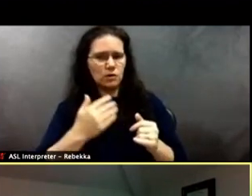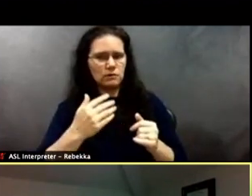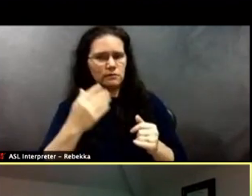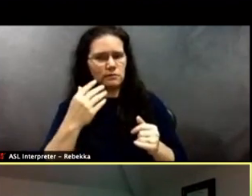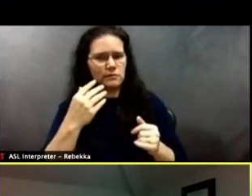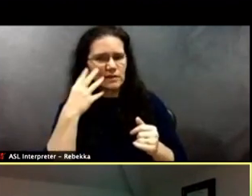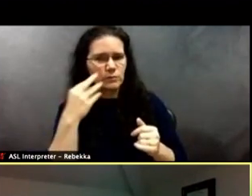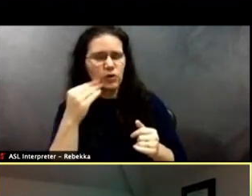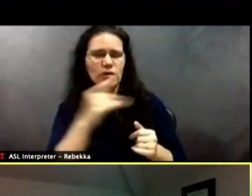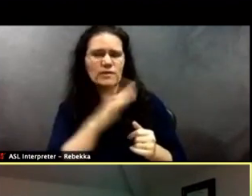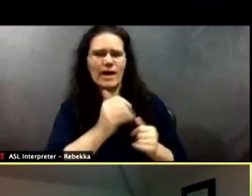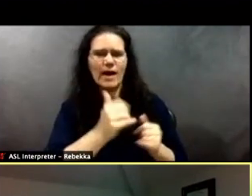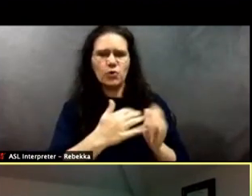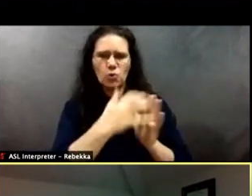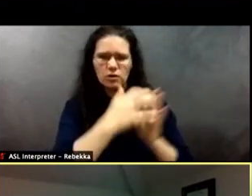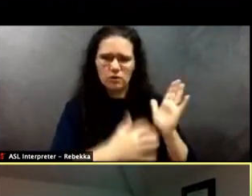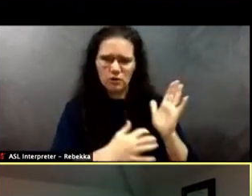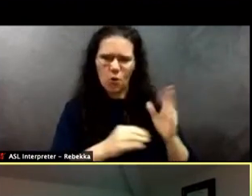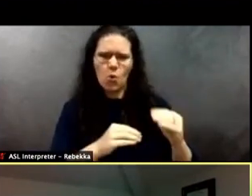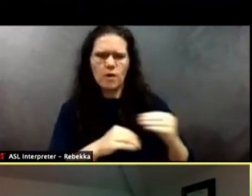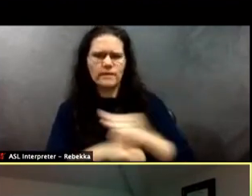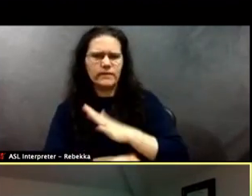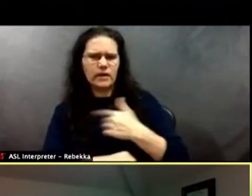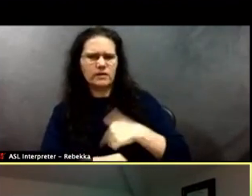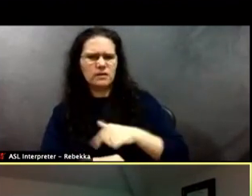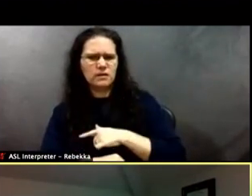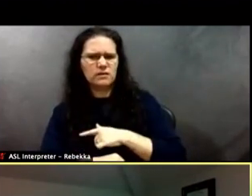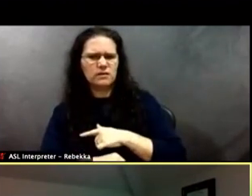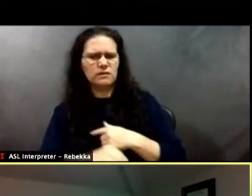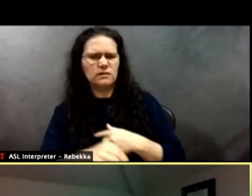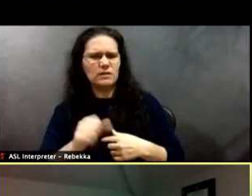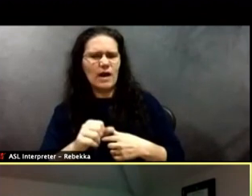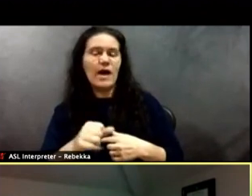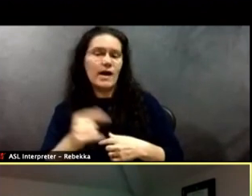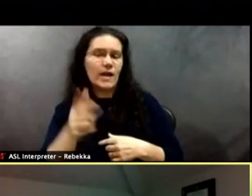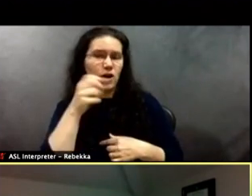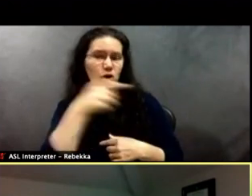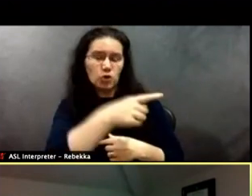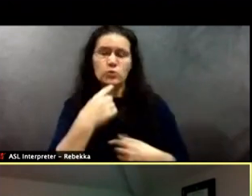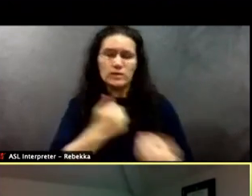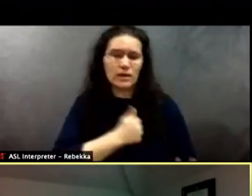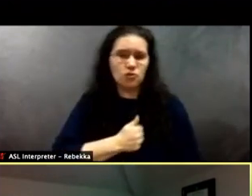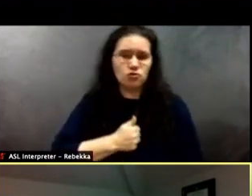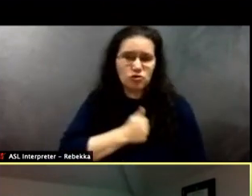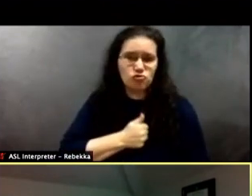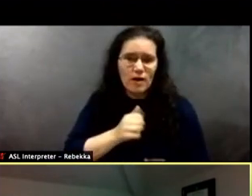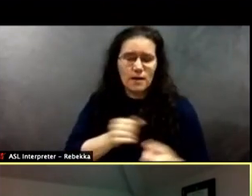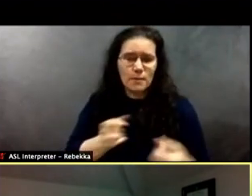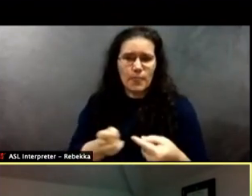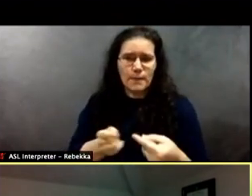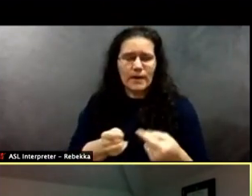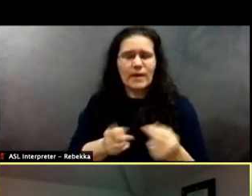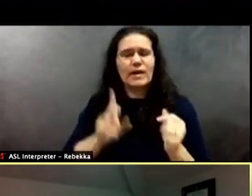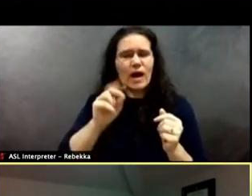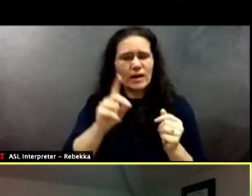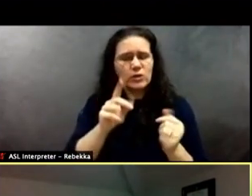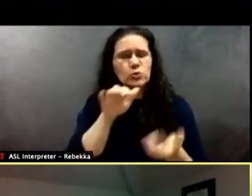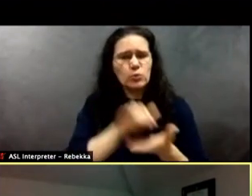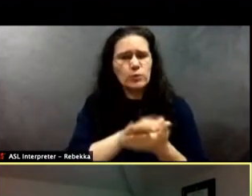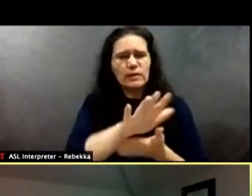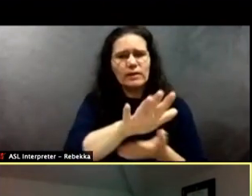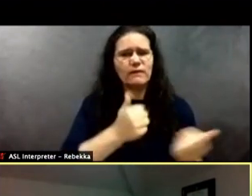affected us personally. And I heard regret about the pain that you caused. So I believe that regret was real.